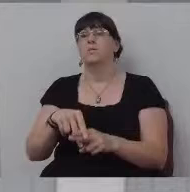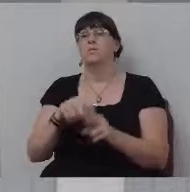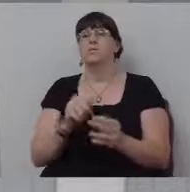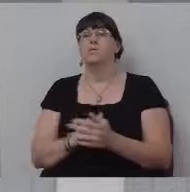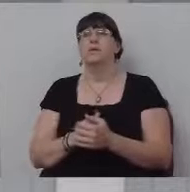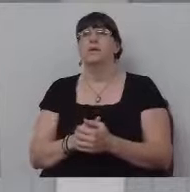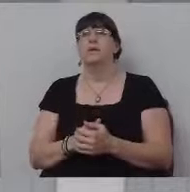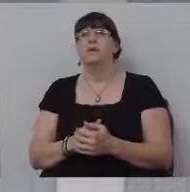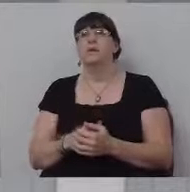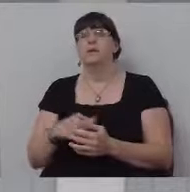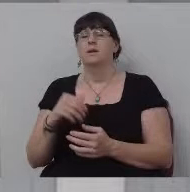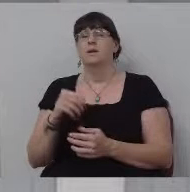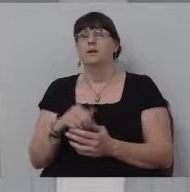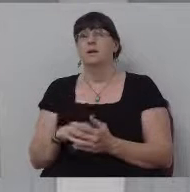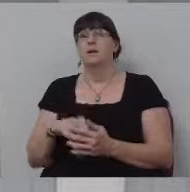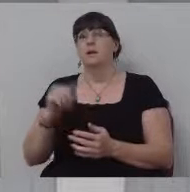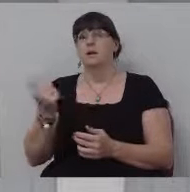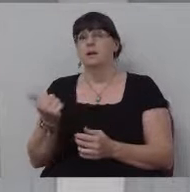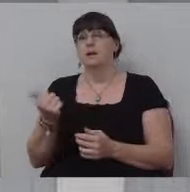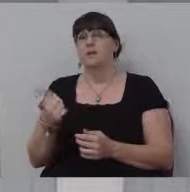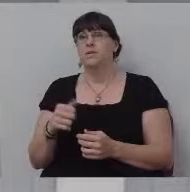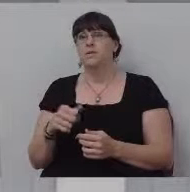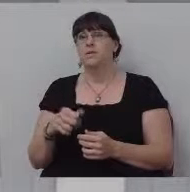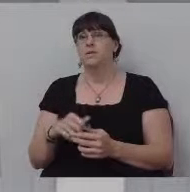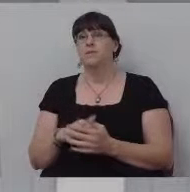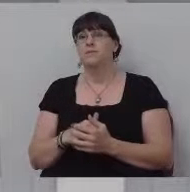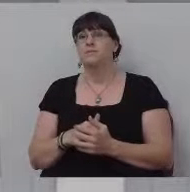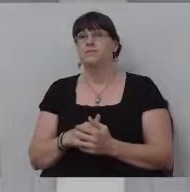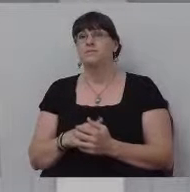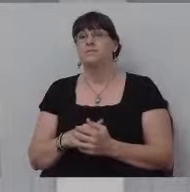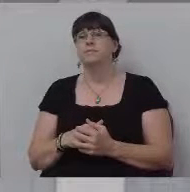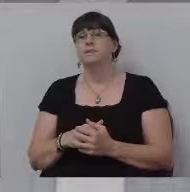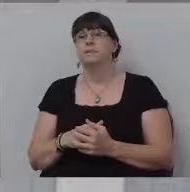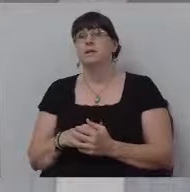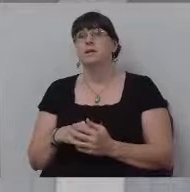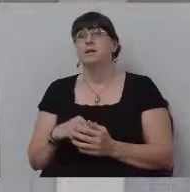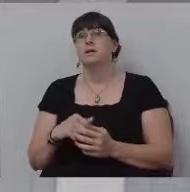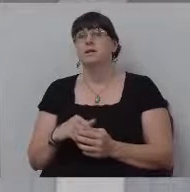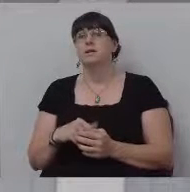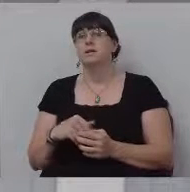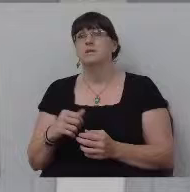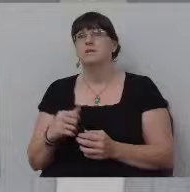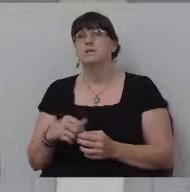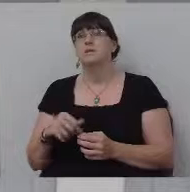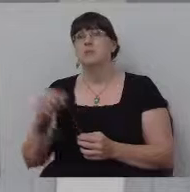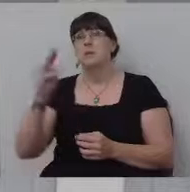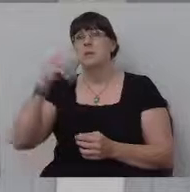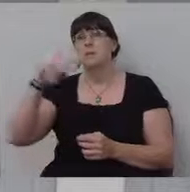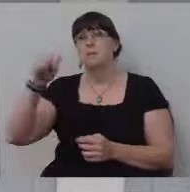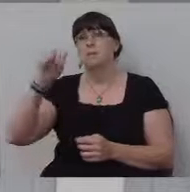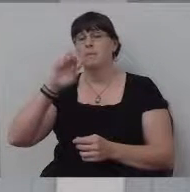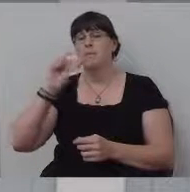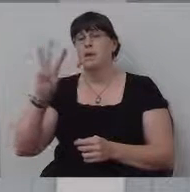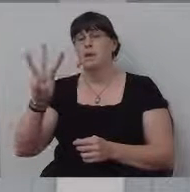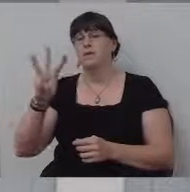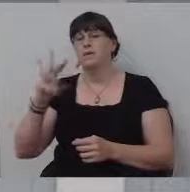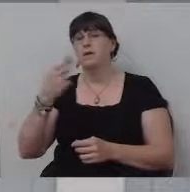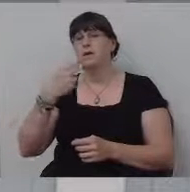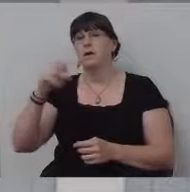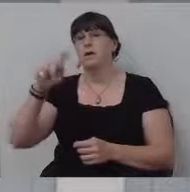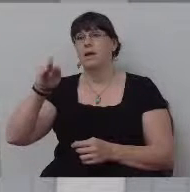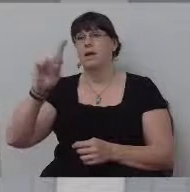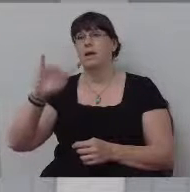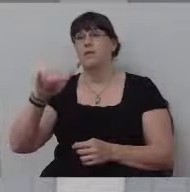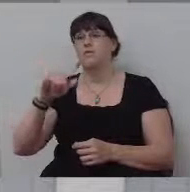the message tonight, but I think it's worthwhile. And in this whole thing about that horses, he said, uh, he's talking about, you know, that the